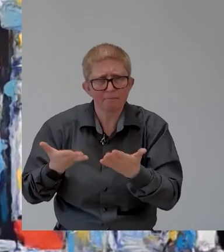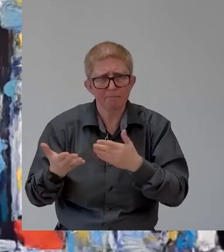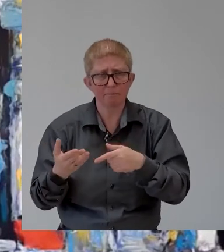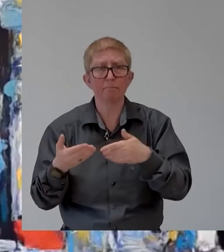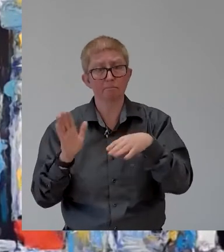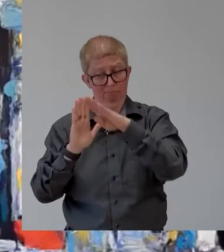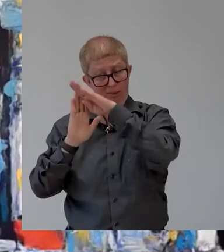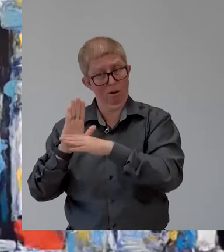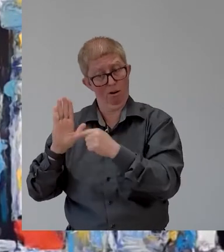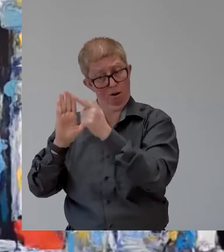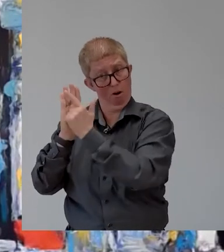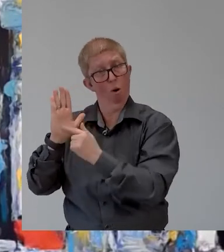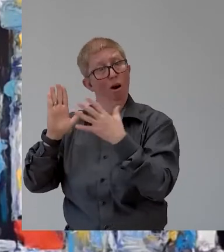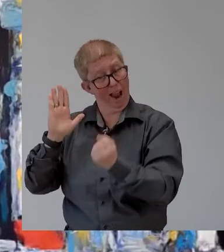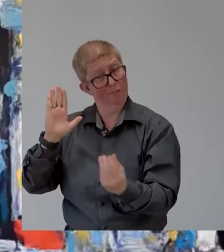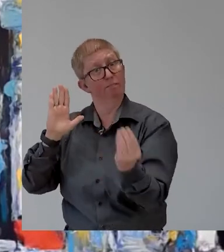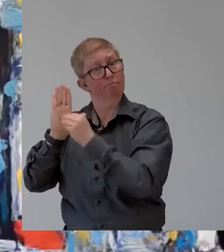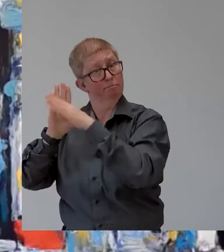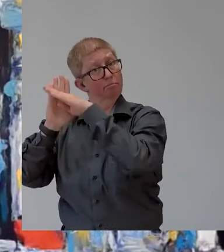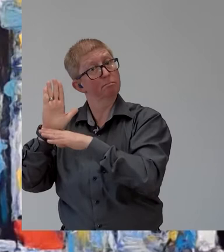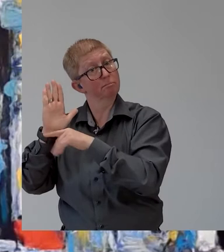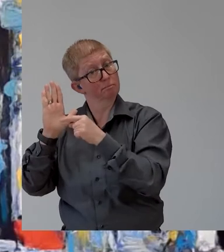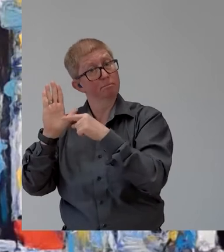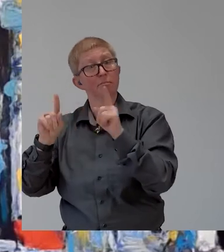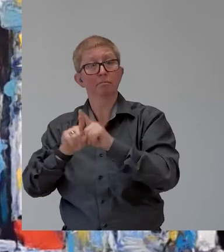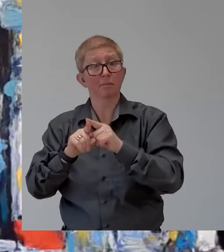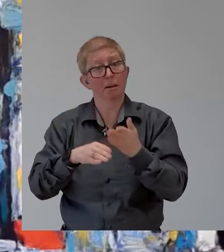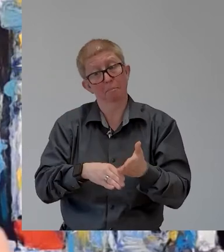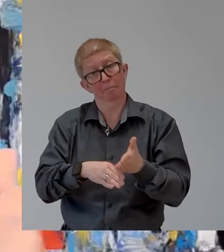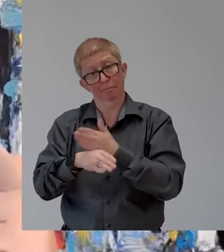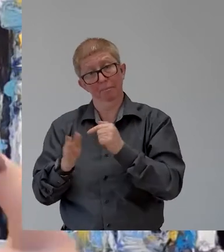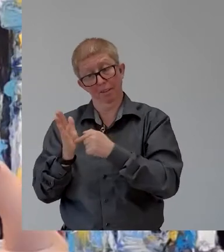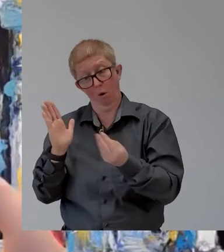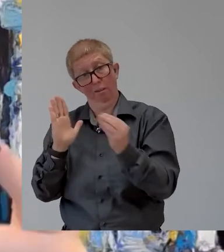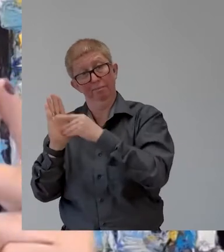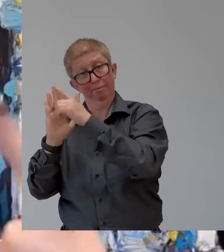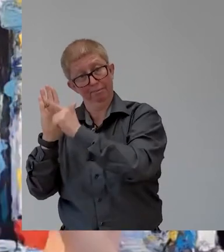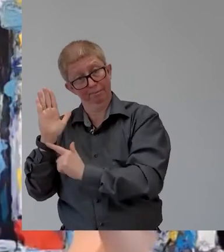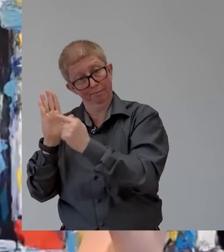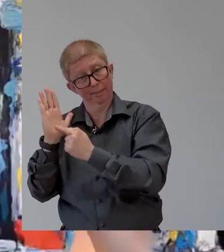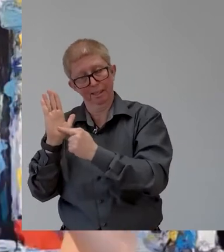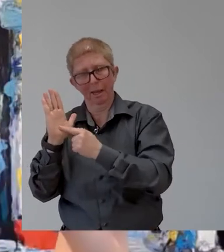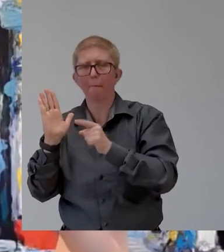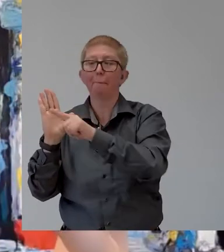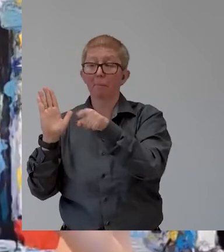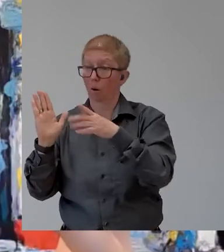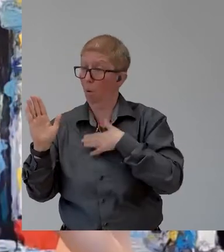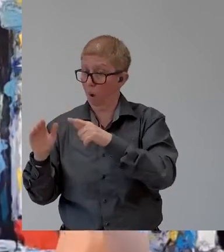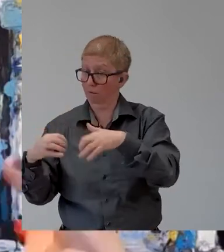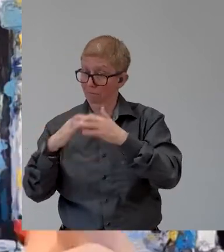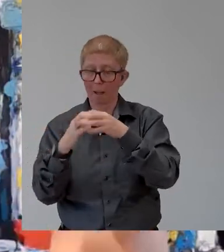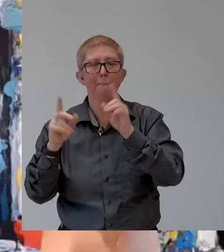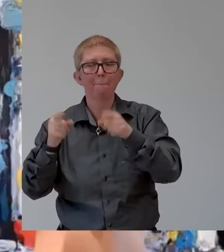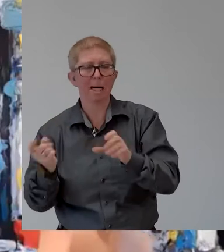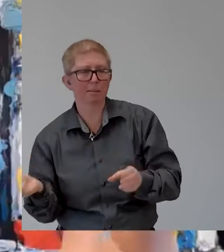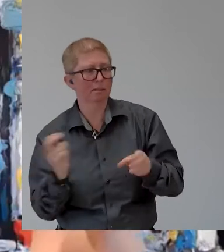to share our experience and our methodologies of combining knowledge experience getting to know the person behind the disability